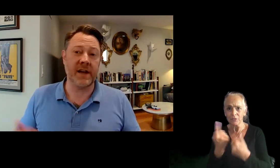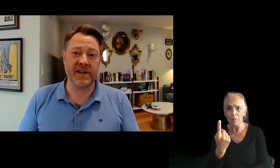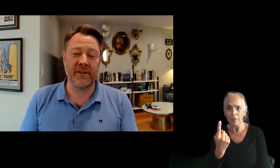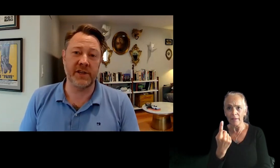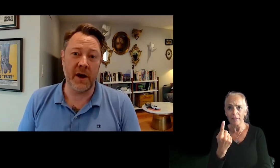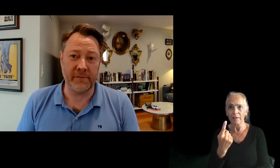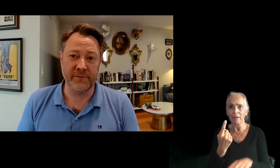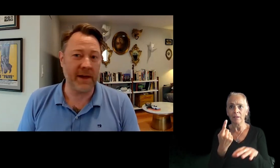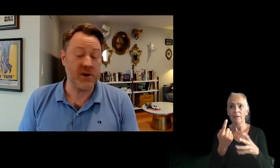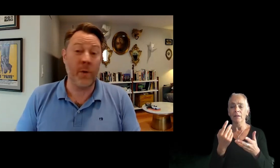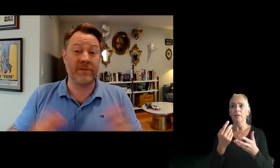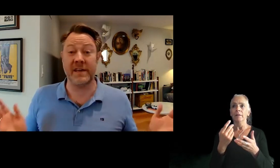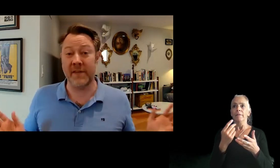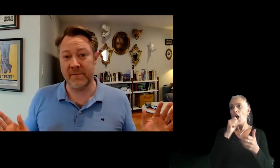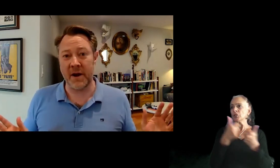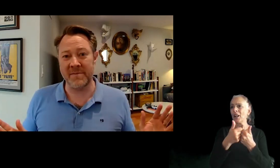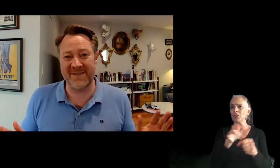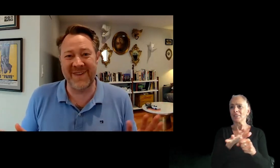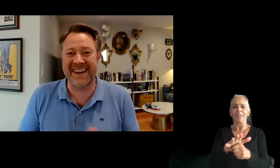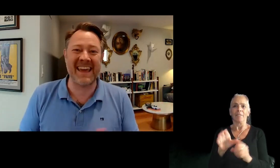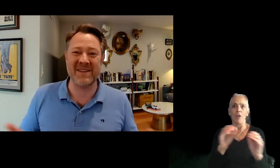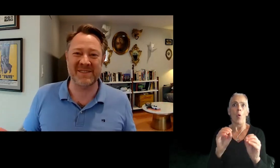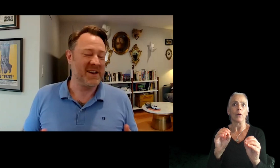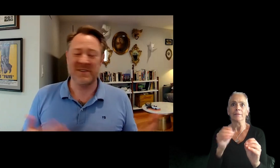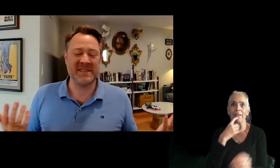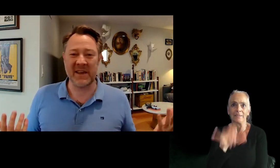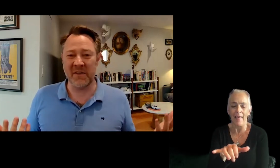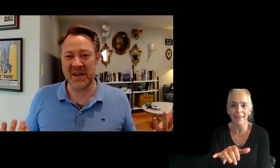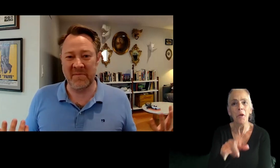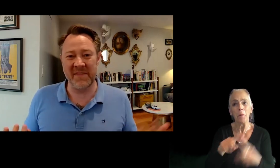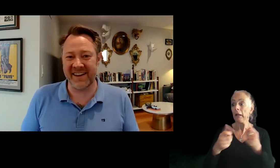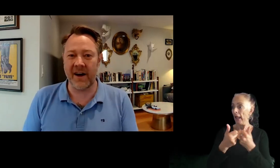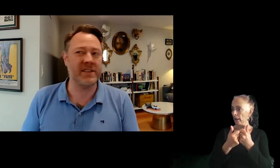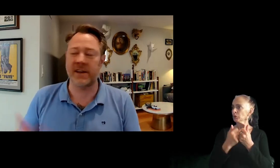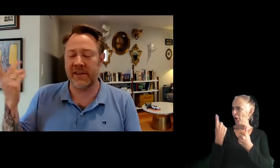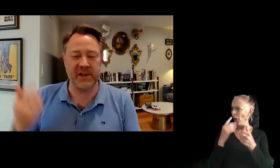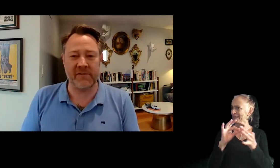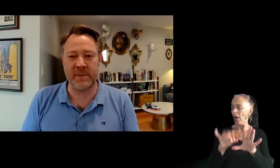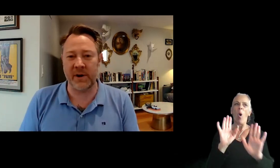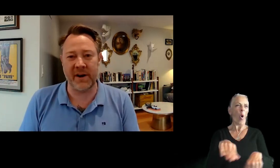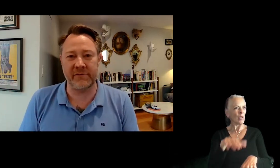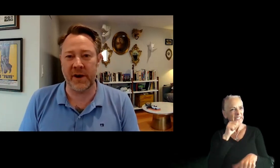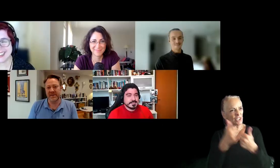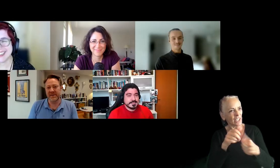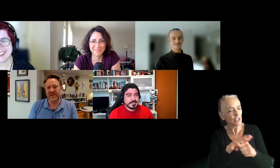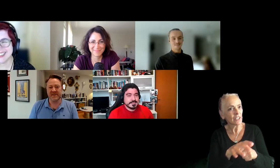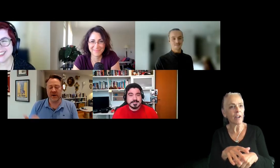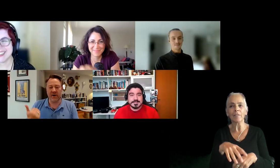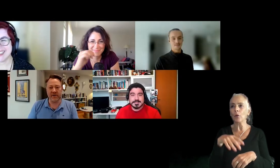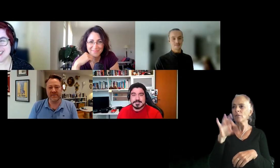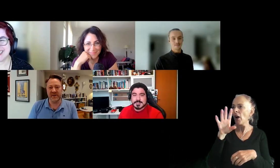was like, oh, it's not challenging enough. Like no one ever said that. Right. But in games, you say that all the time. Like, oh, it's not challenging enough. People aren't having fun.